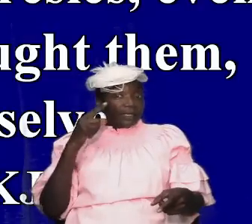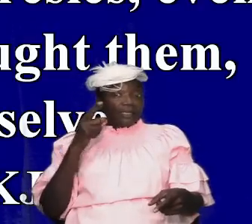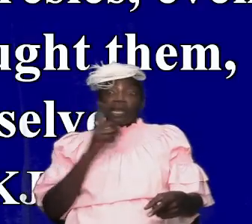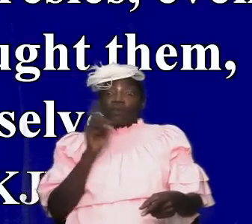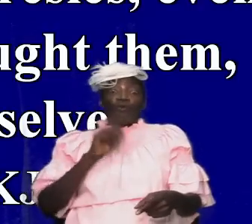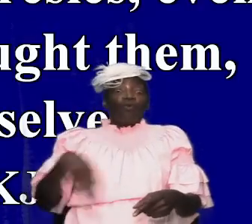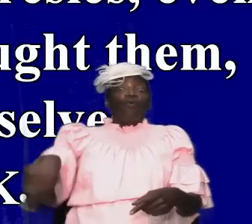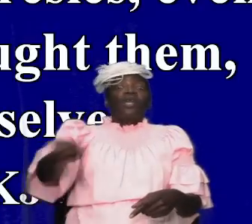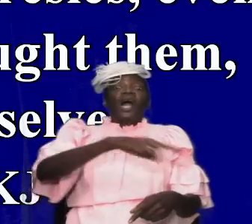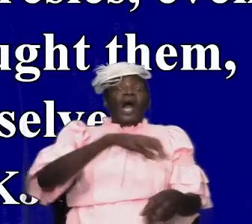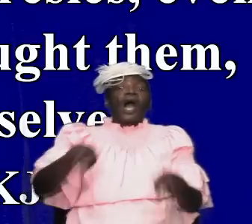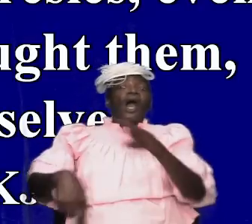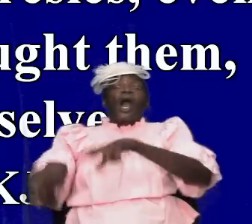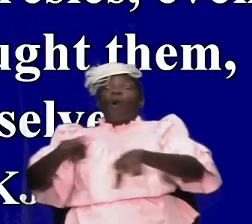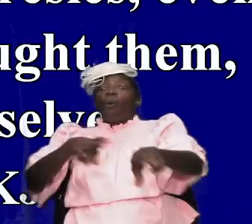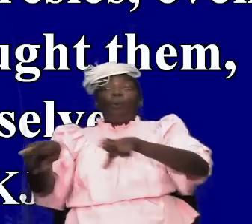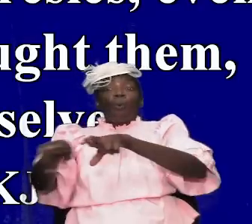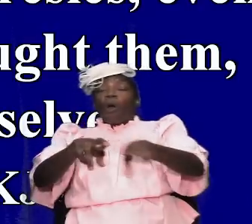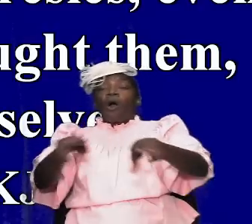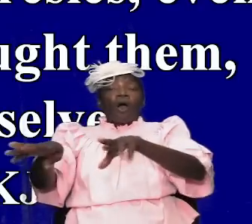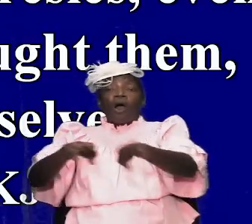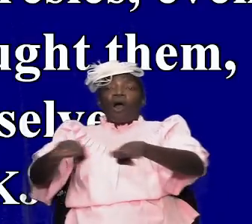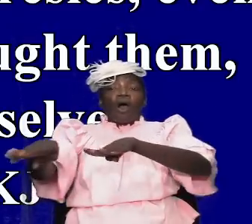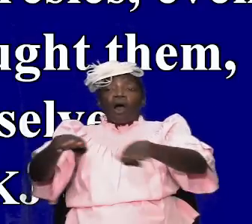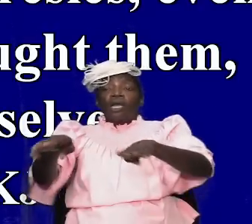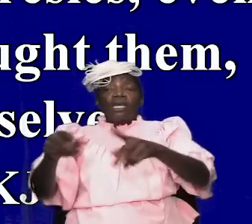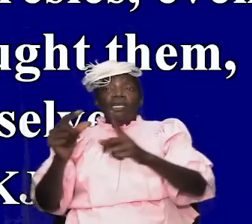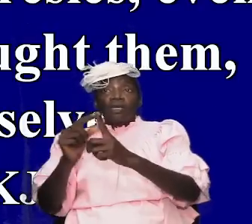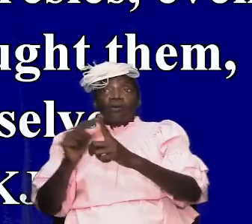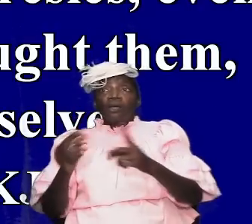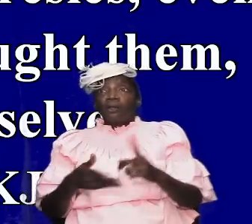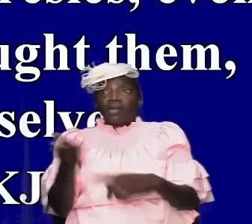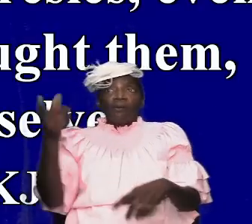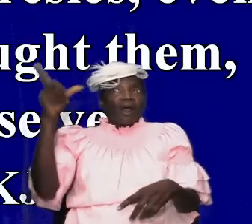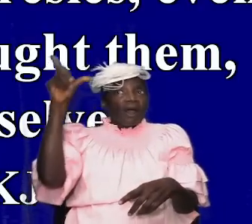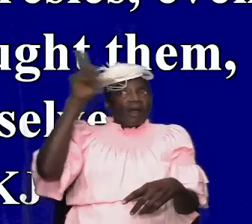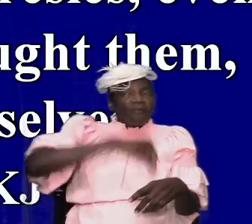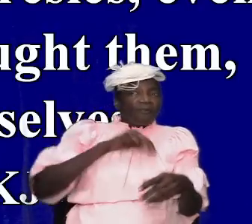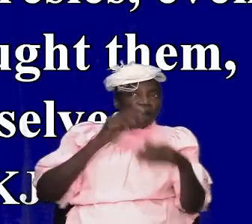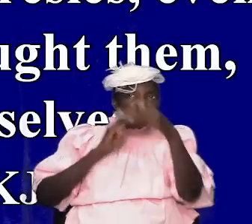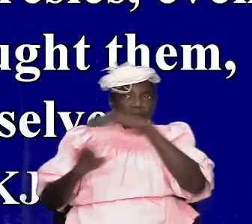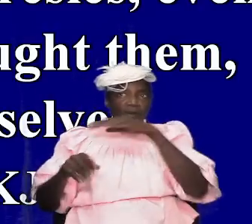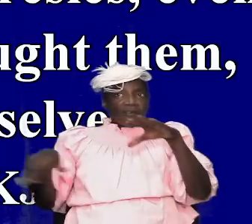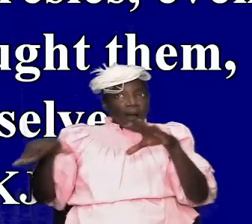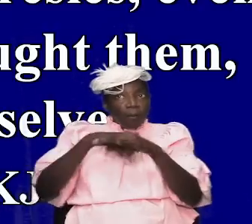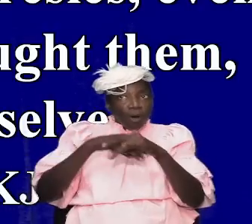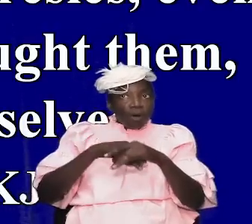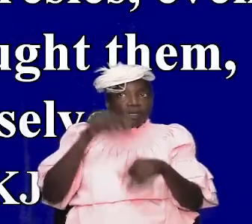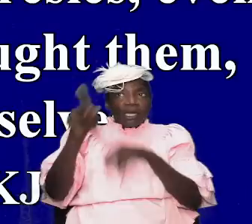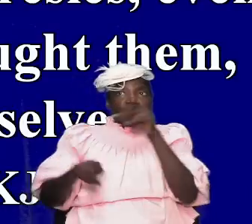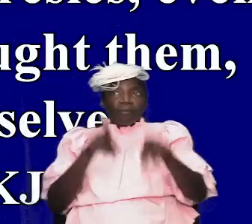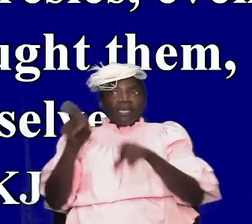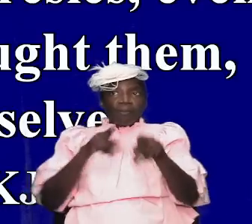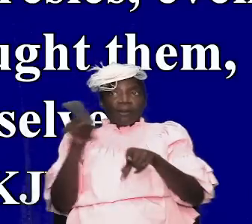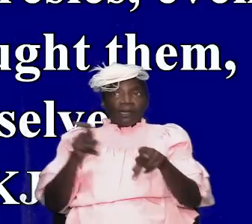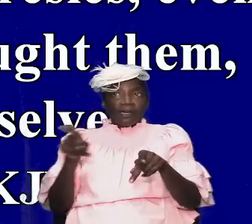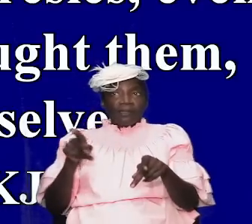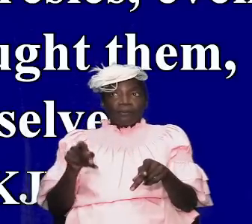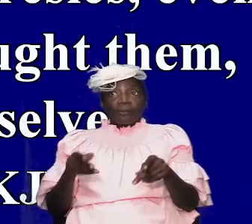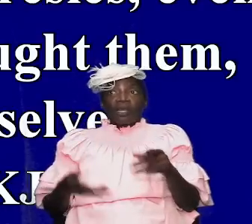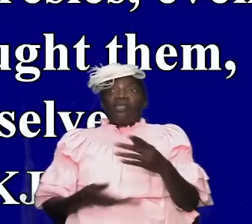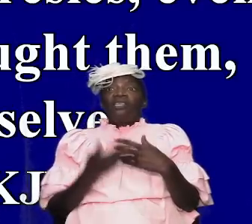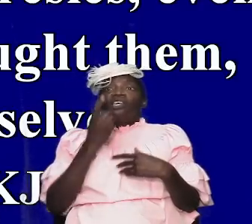walk in the word but there were false prophets also among the people even as there